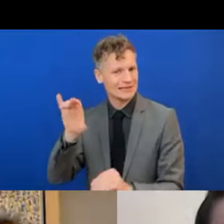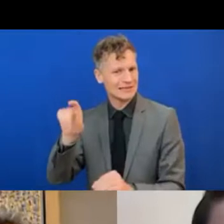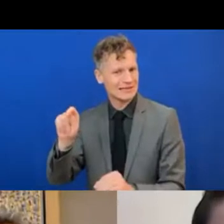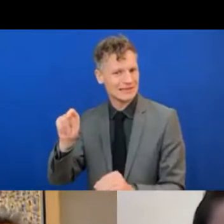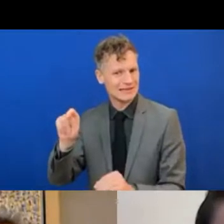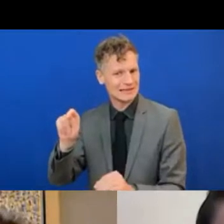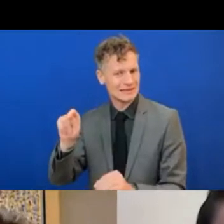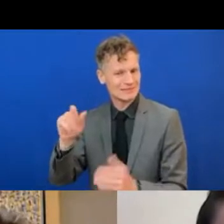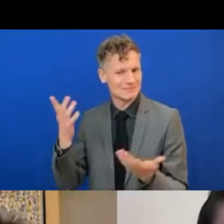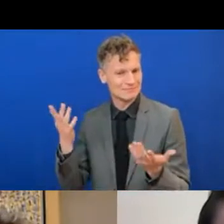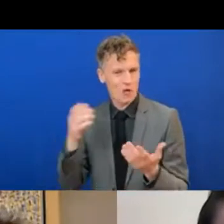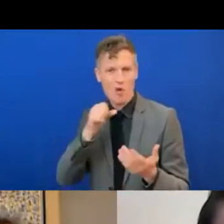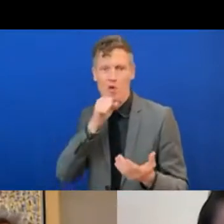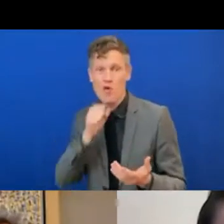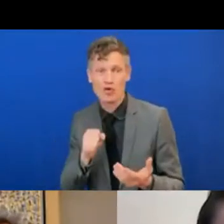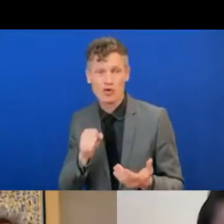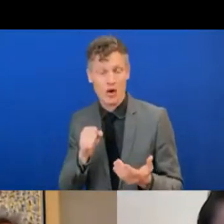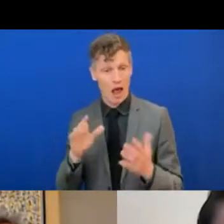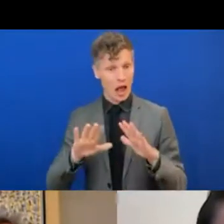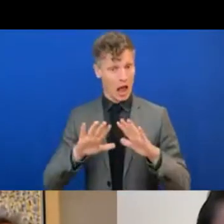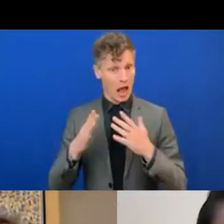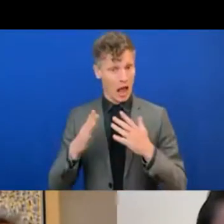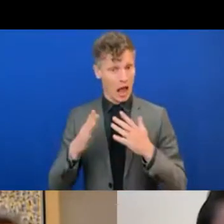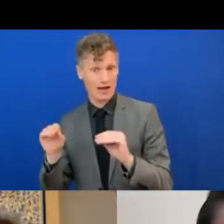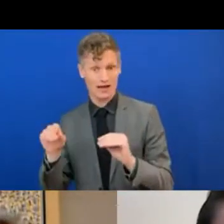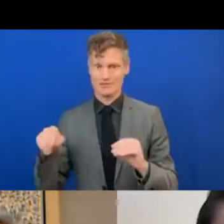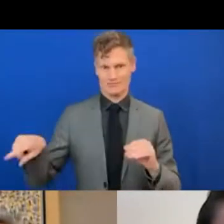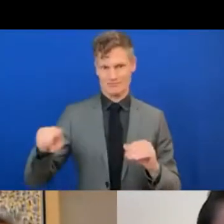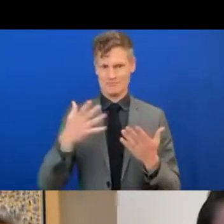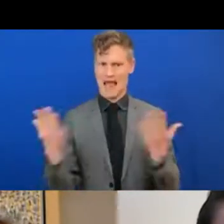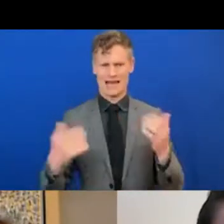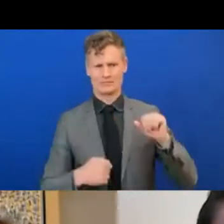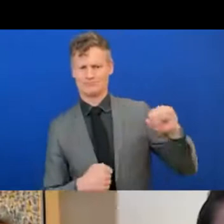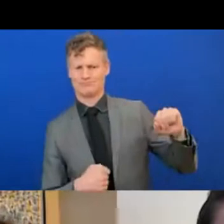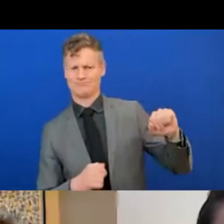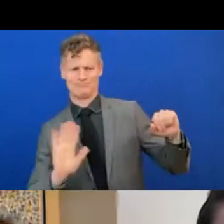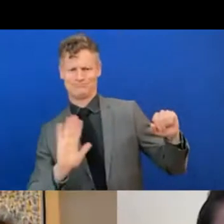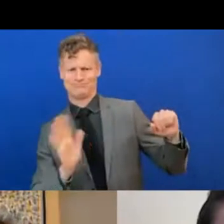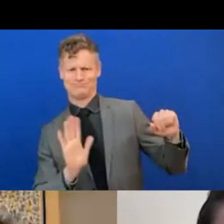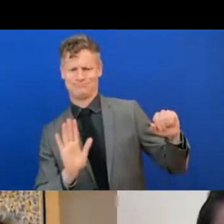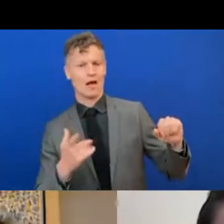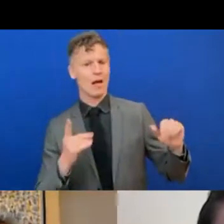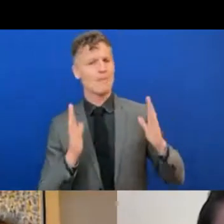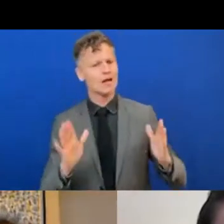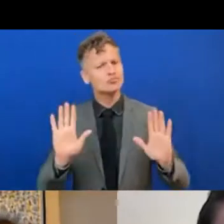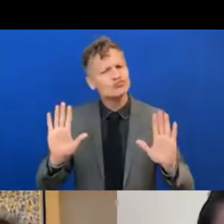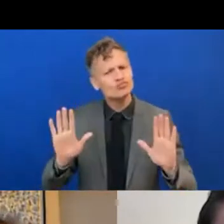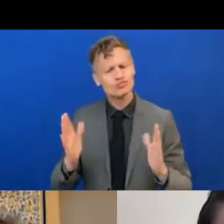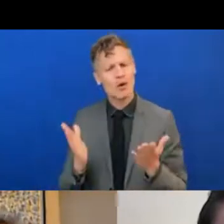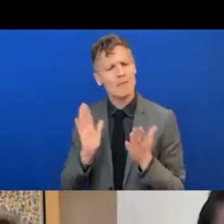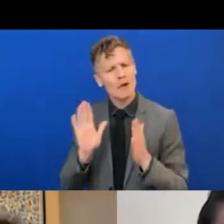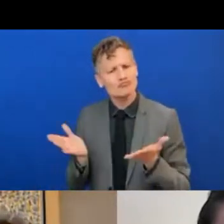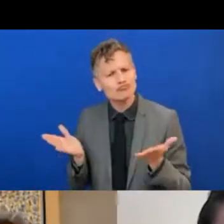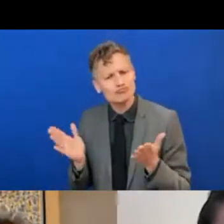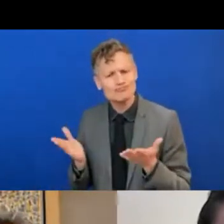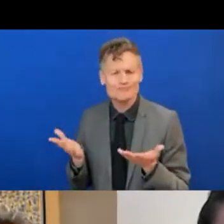to construct confidence. Technology must be perceived as useful and easy to use, and we all know